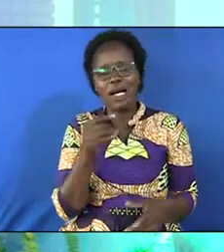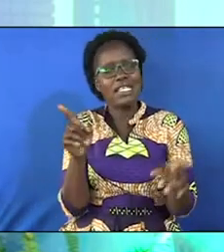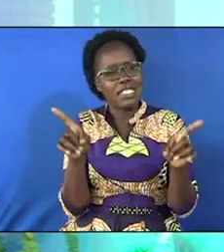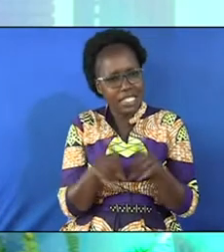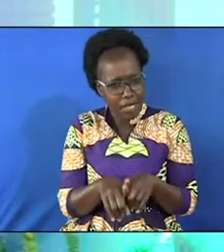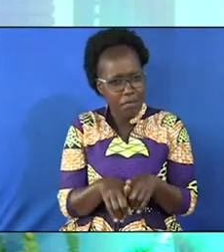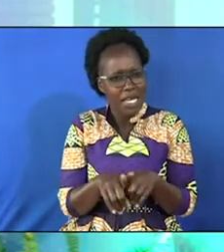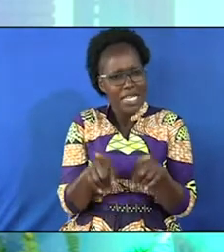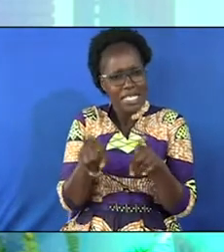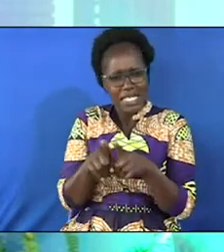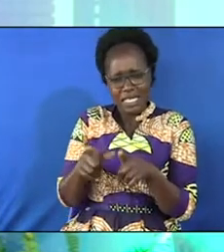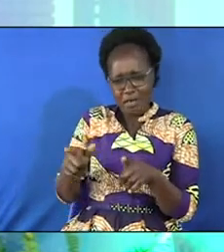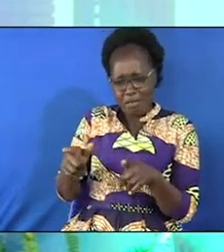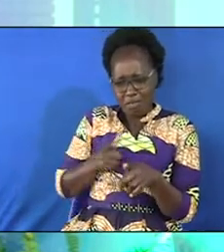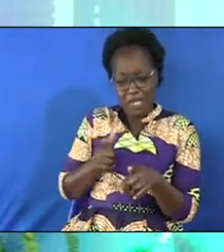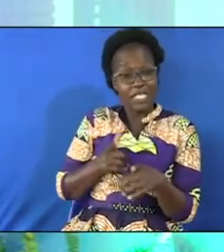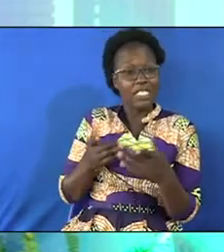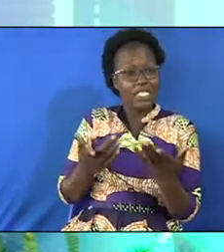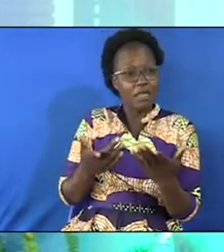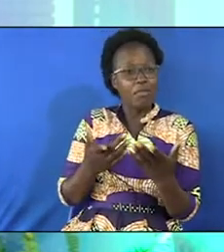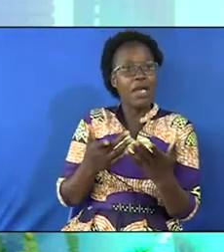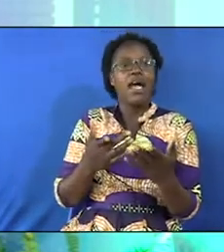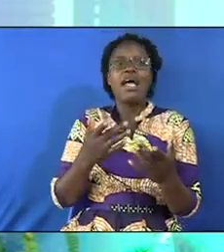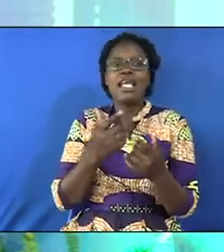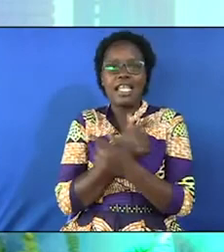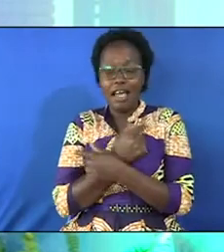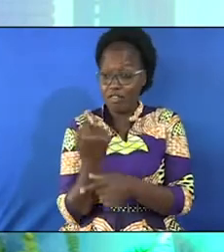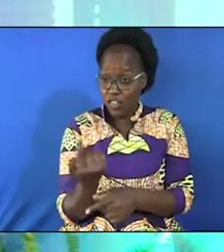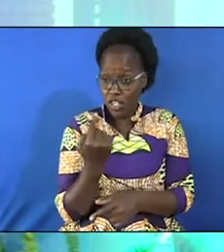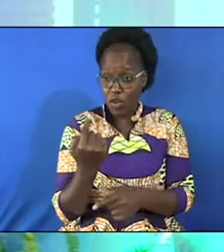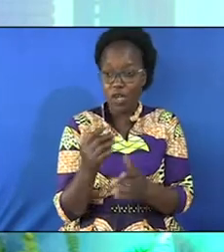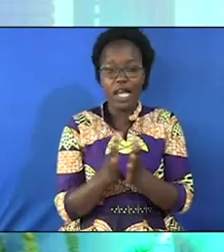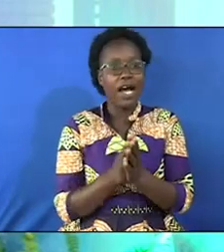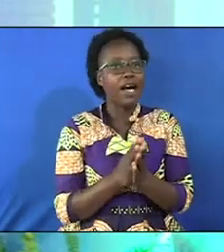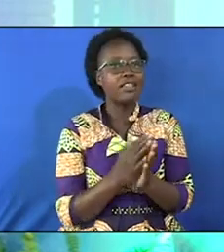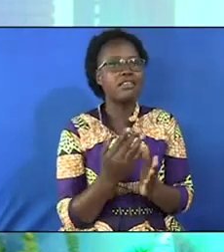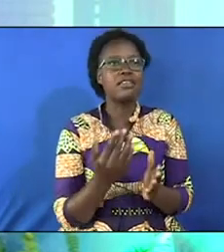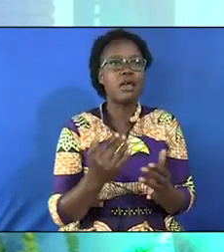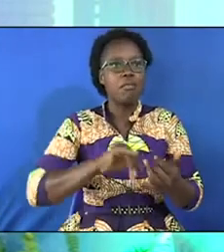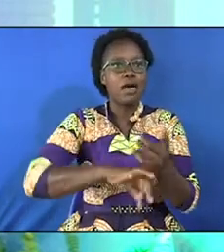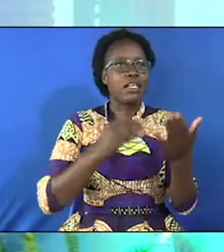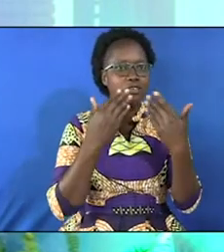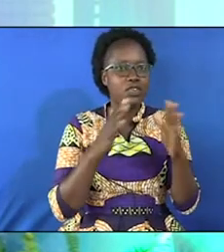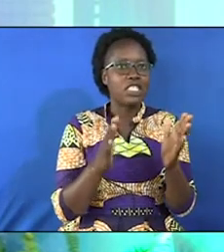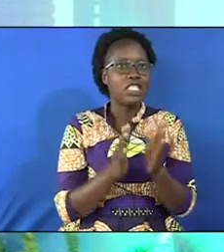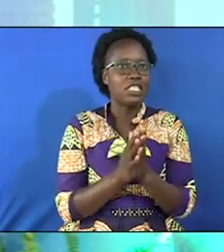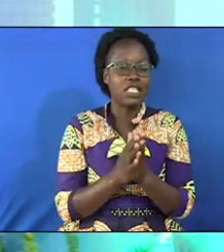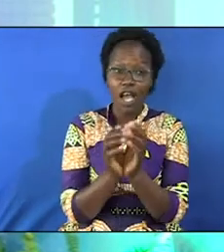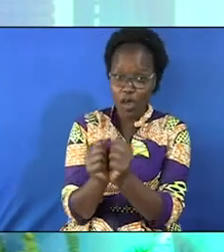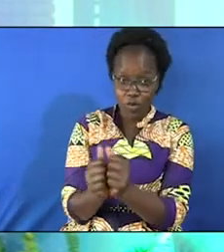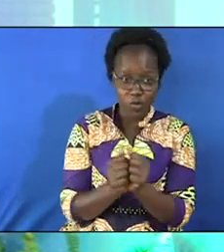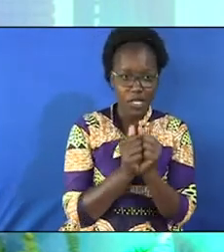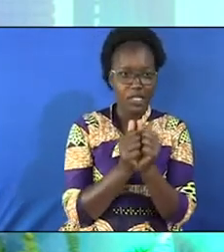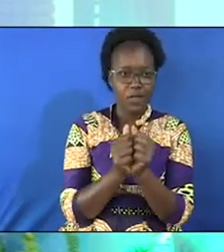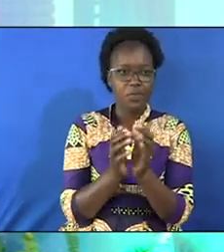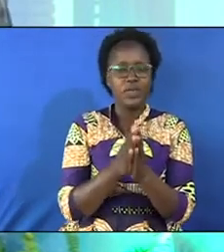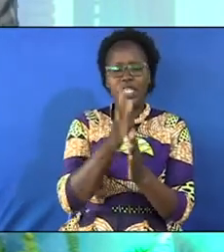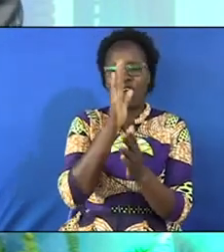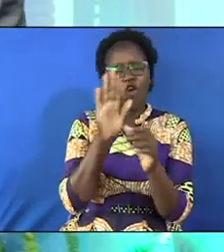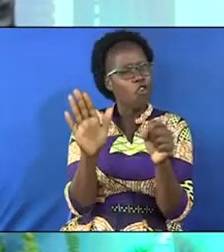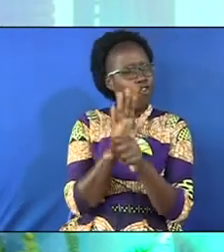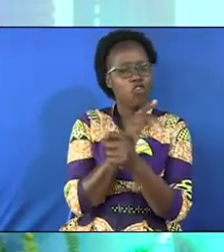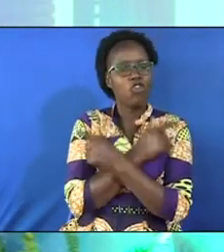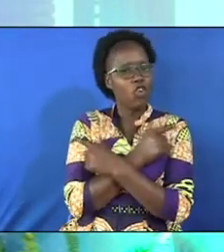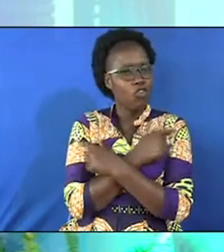He loves a single lady the same way He loves the married lady. Say Amen my friend. Now that is better now. God is